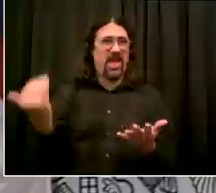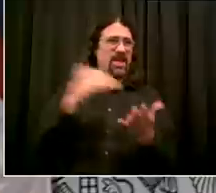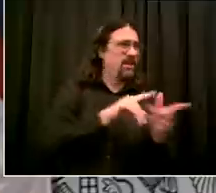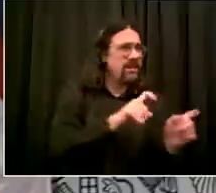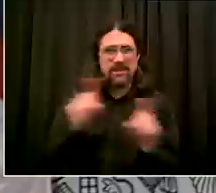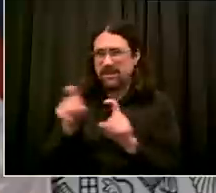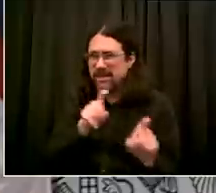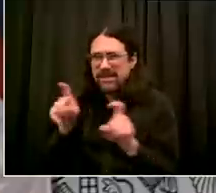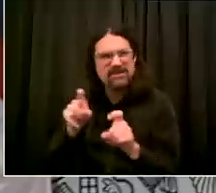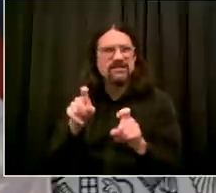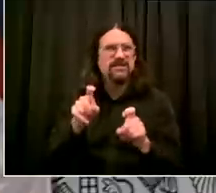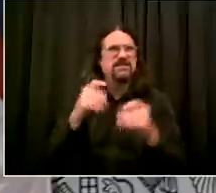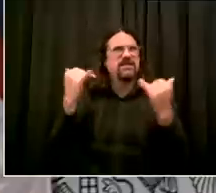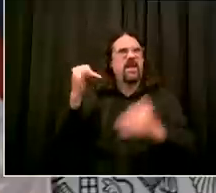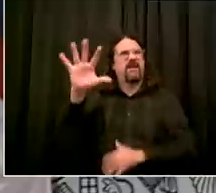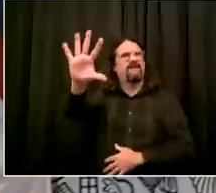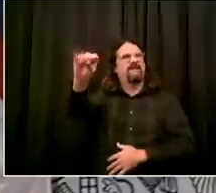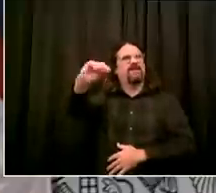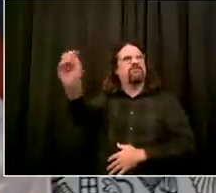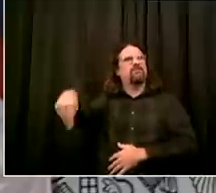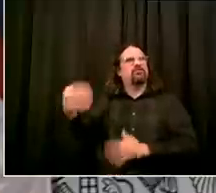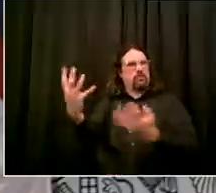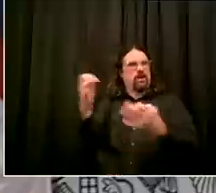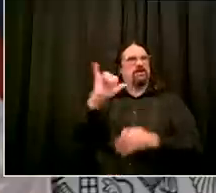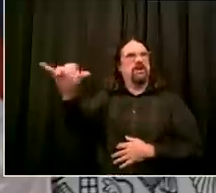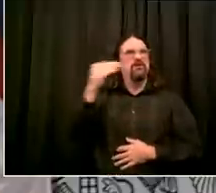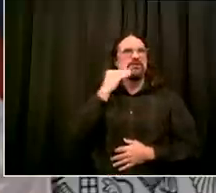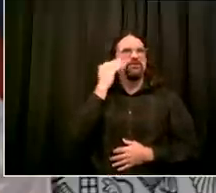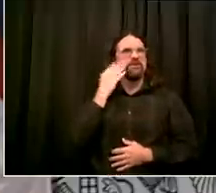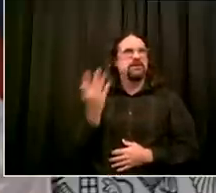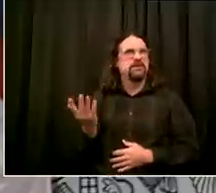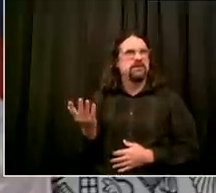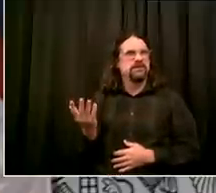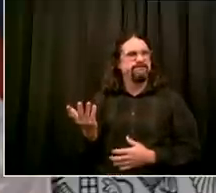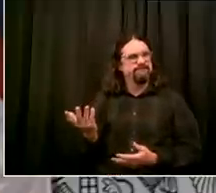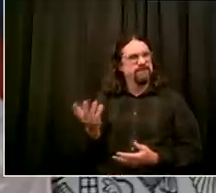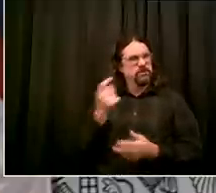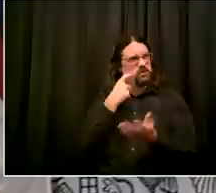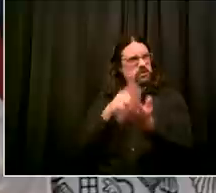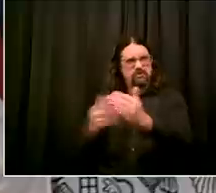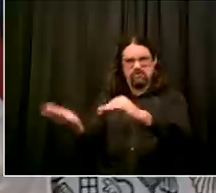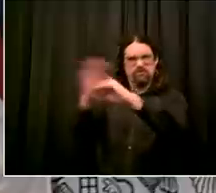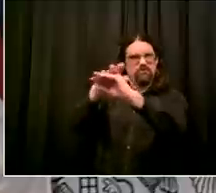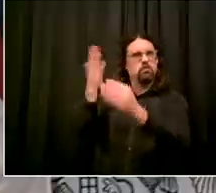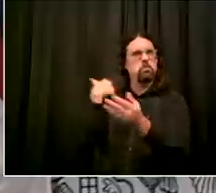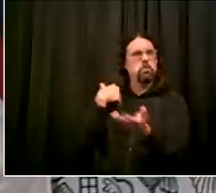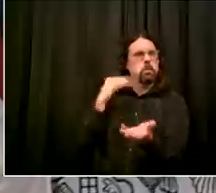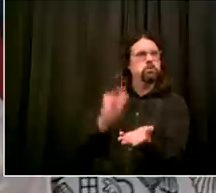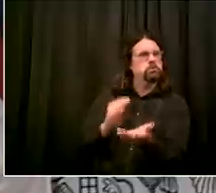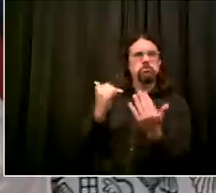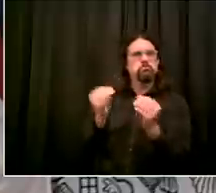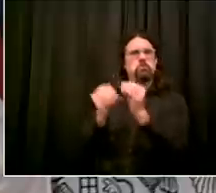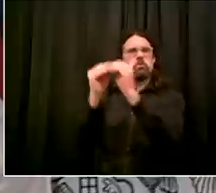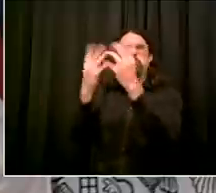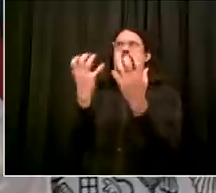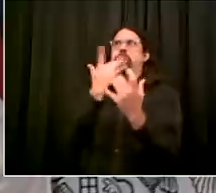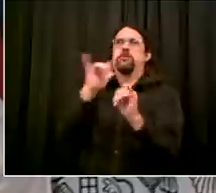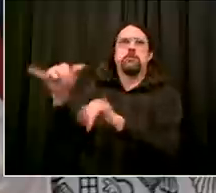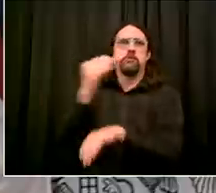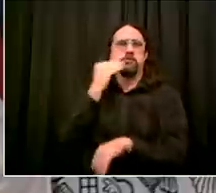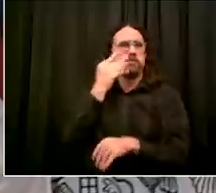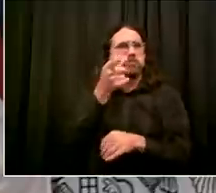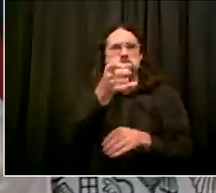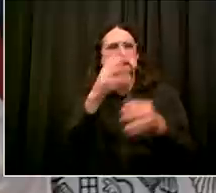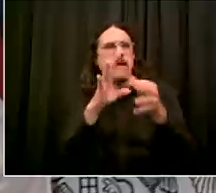school that was their aspiration uh as the weeks passed I think parents just being careful